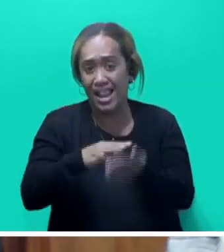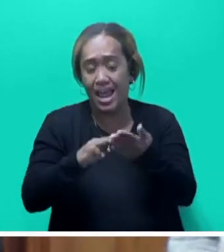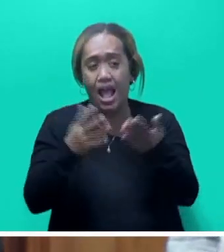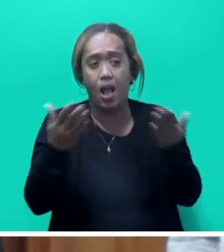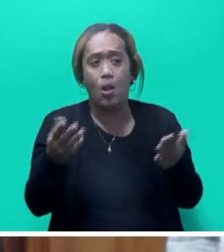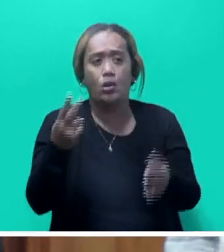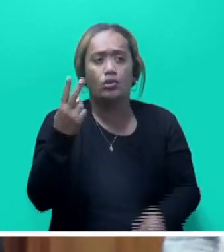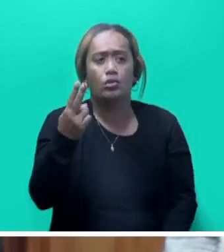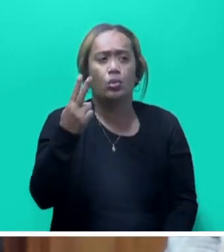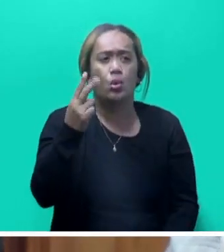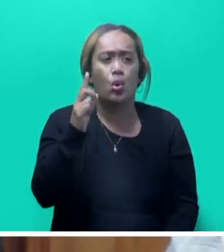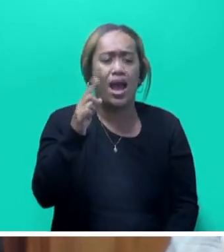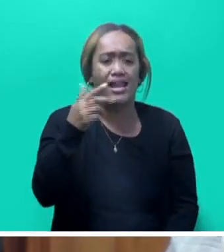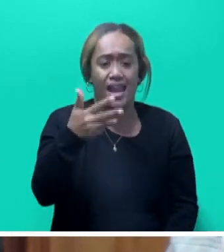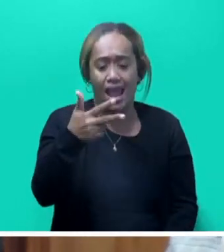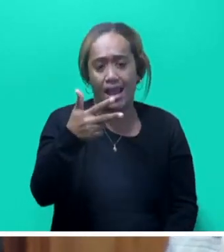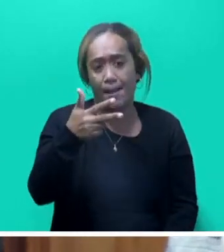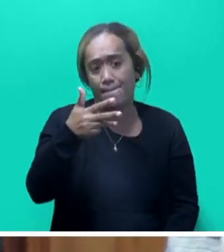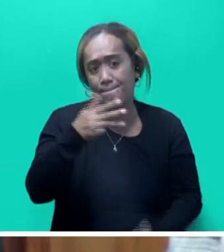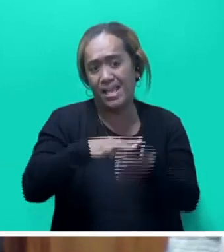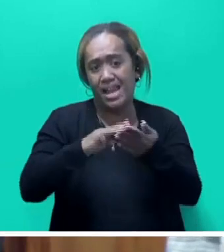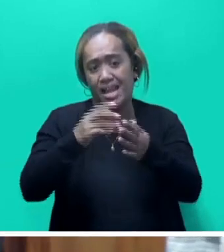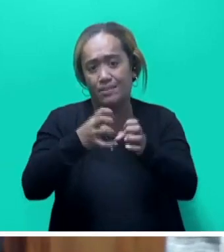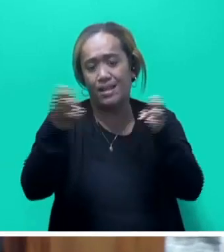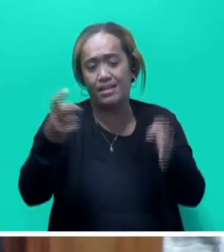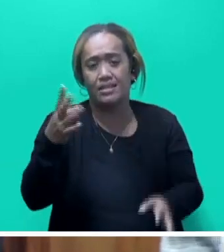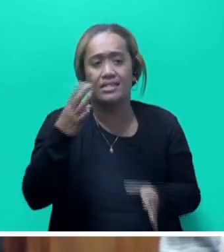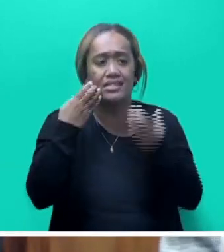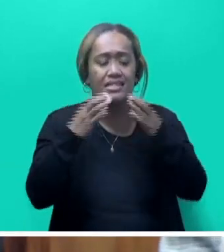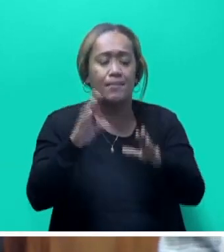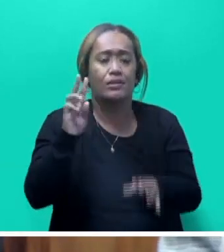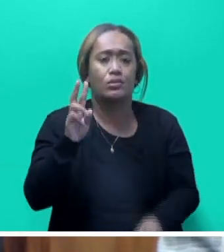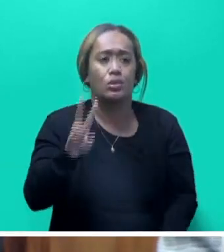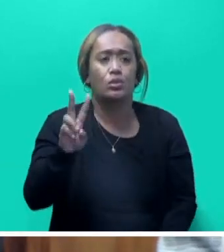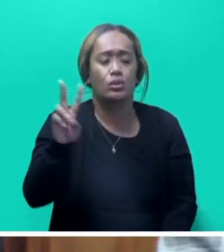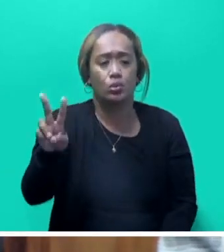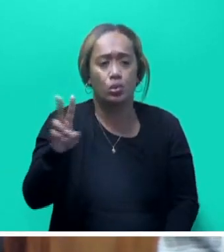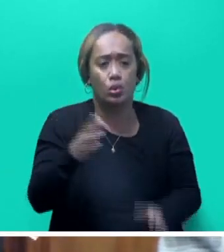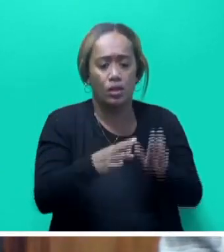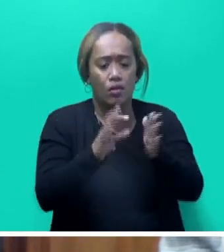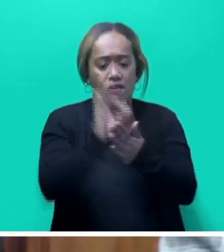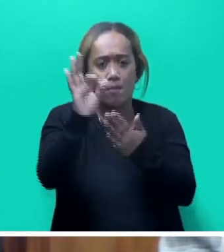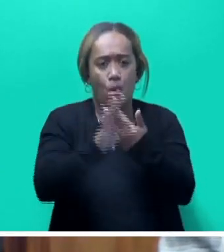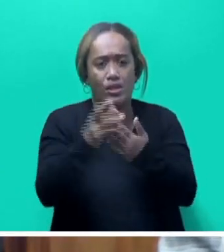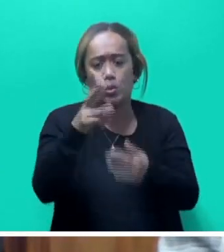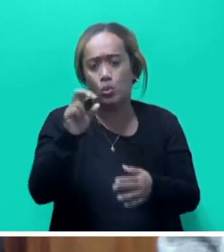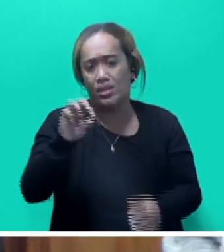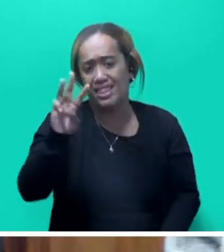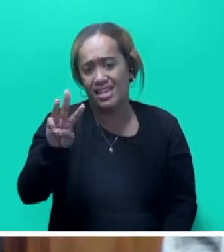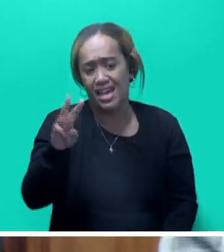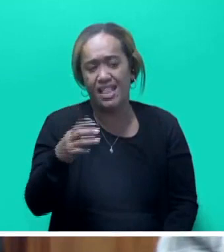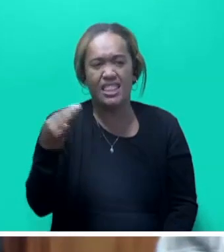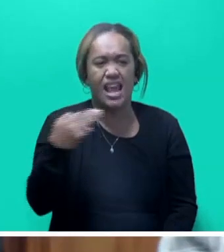291 has been expended by December 2022, 291 million by Feb 23, and 314